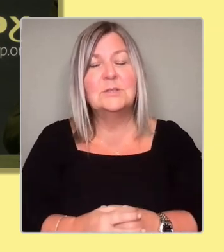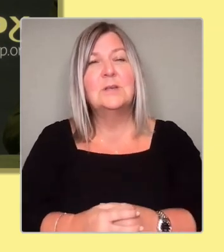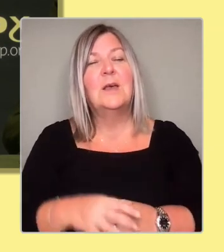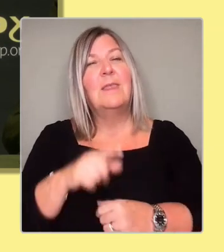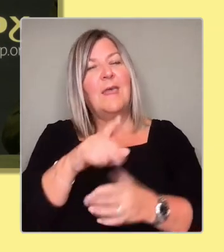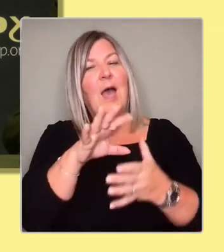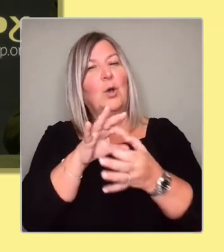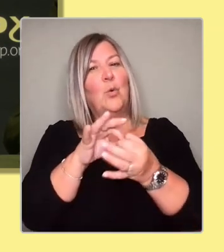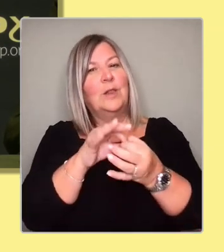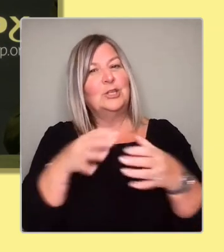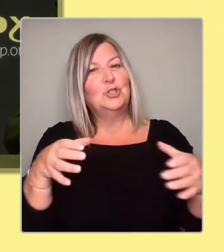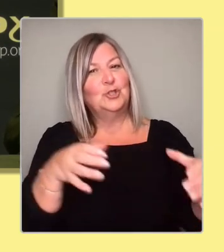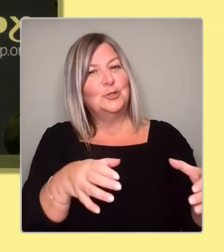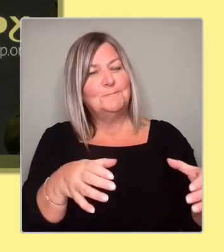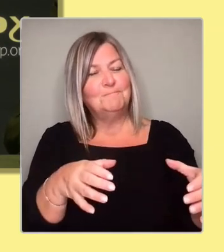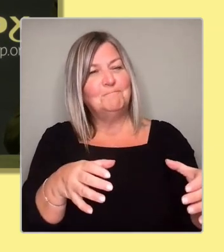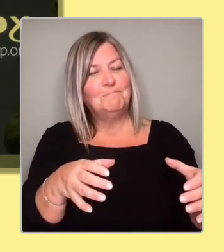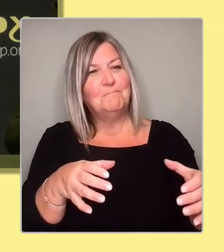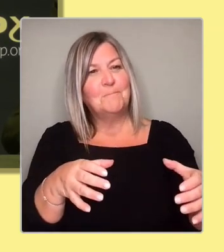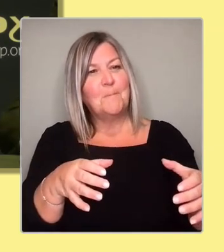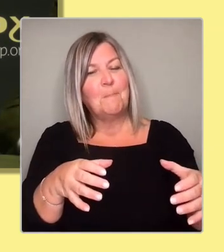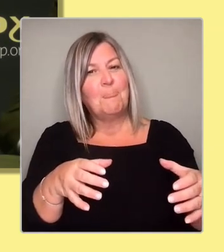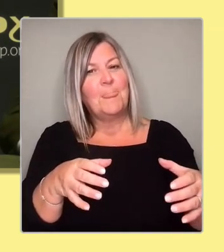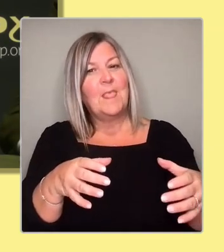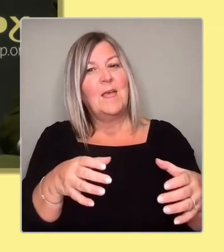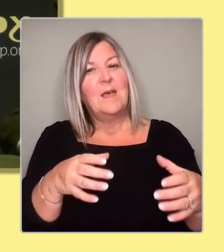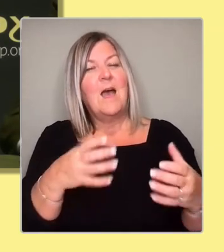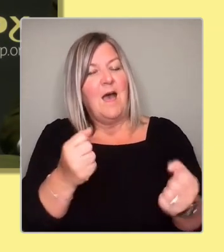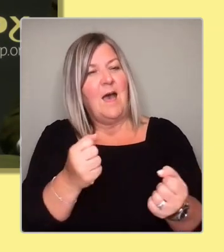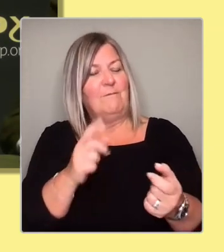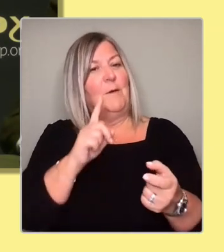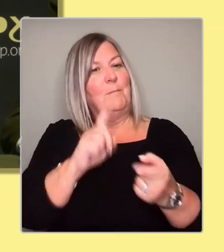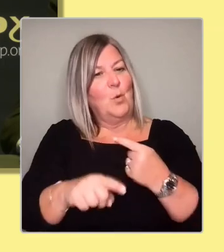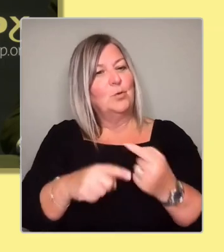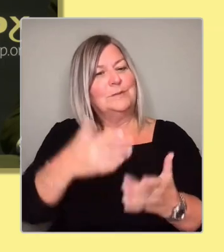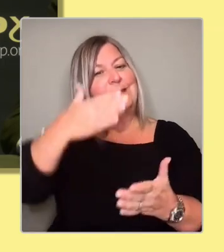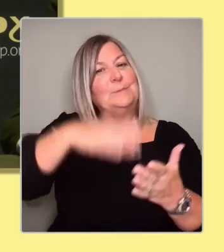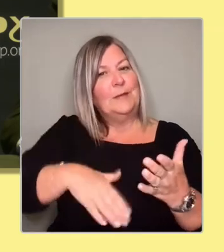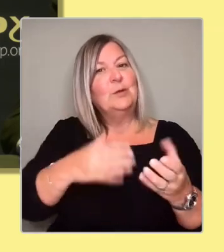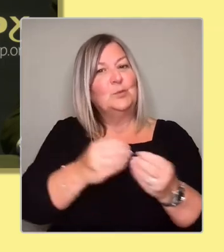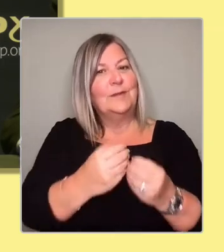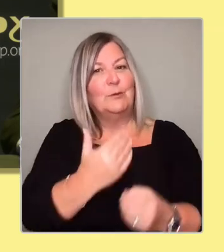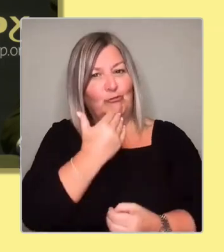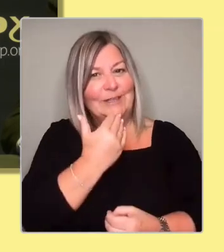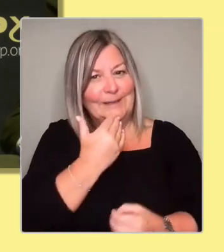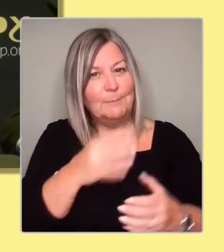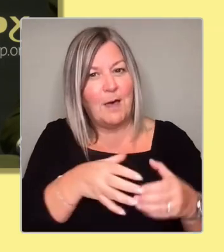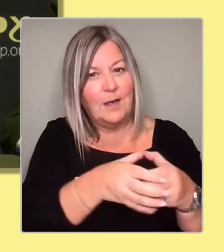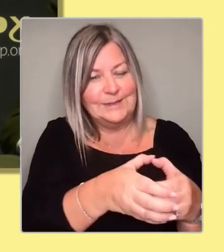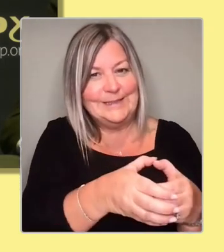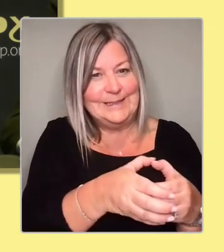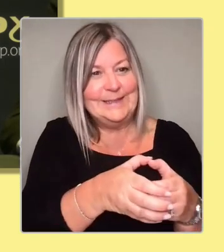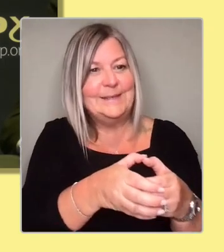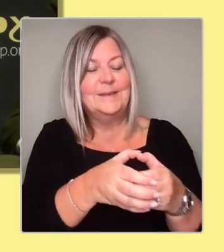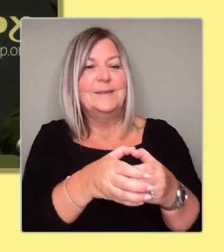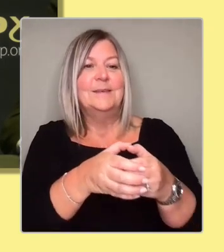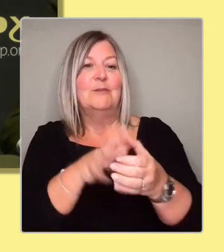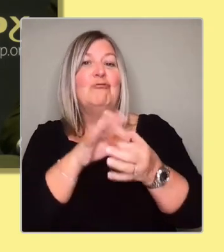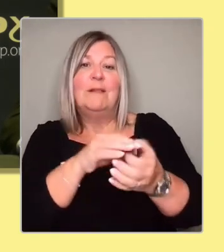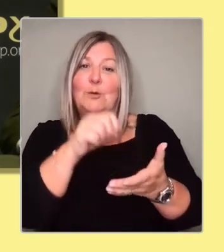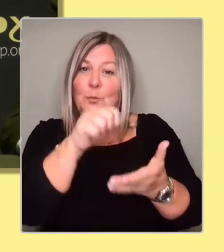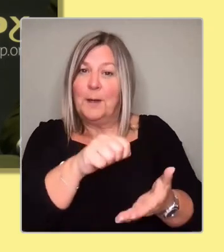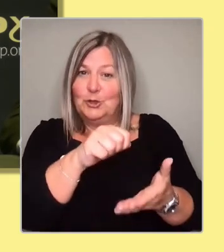I've got the most experience of having to do budget deals with the Greens prior to the coalition. So I know how, first of all,